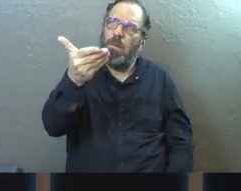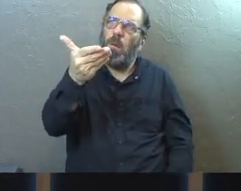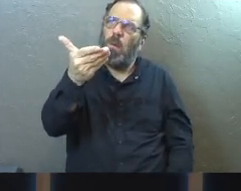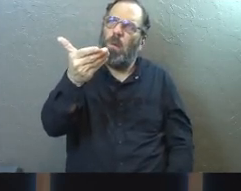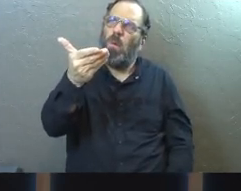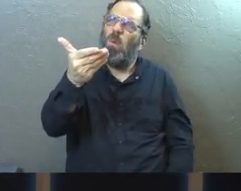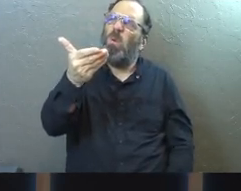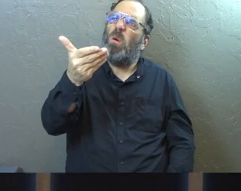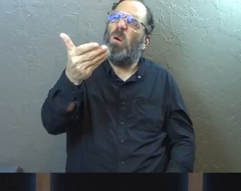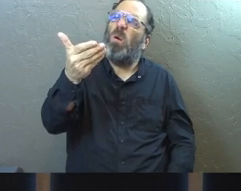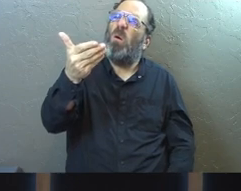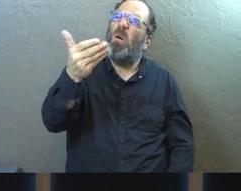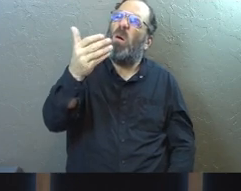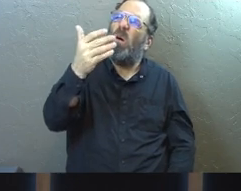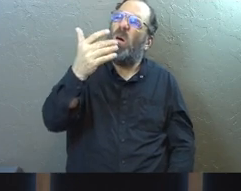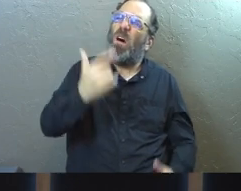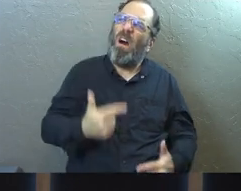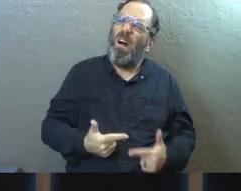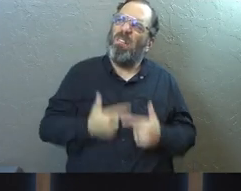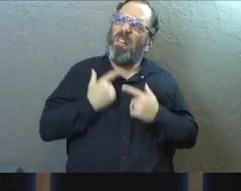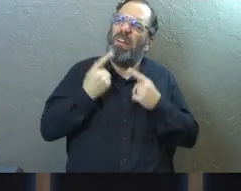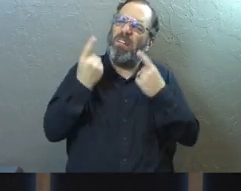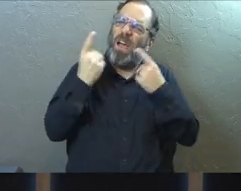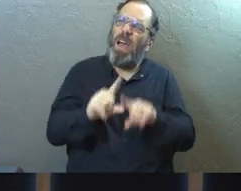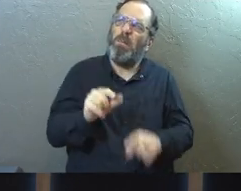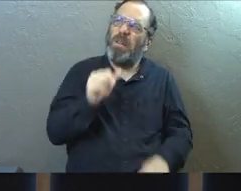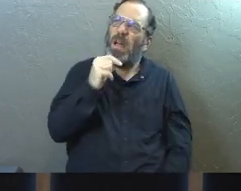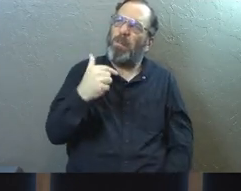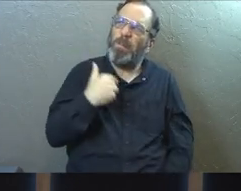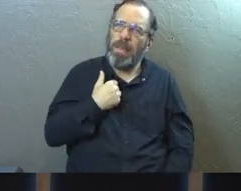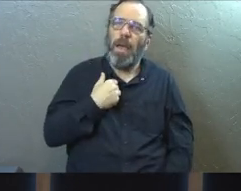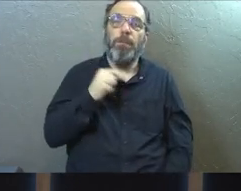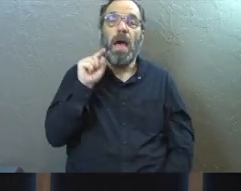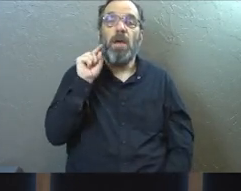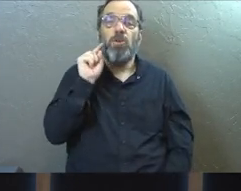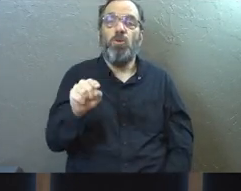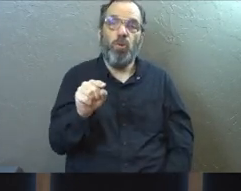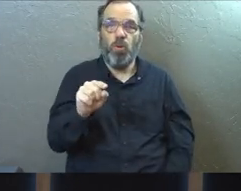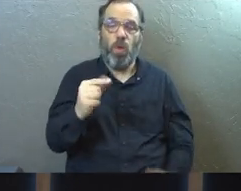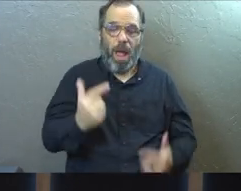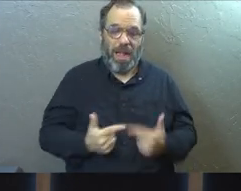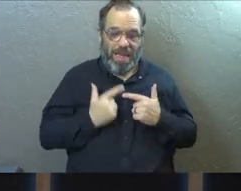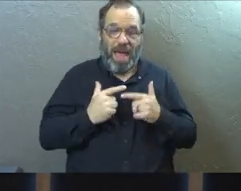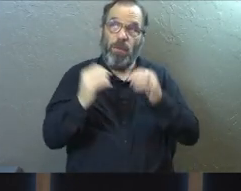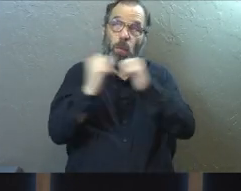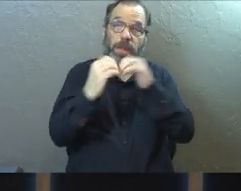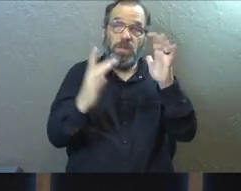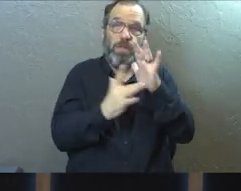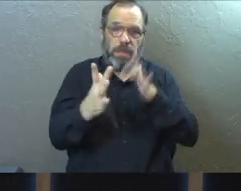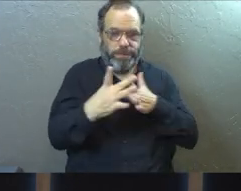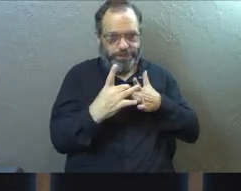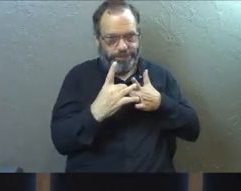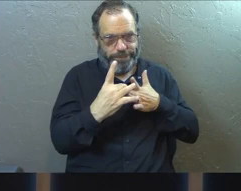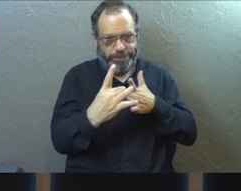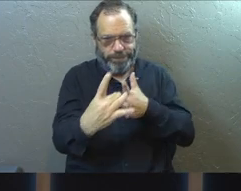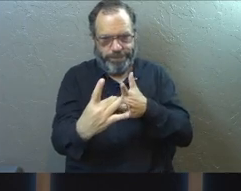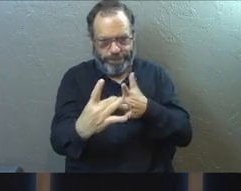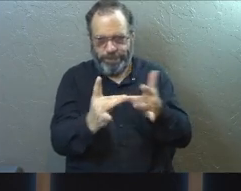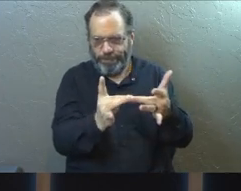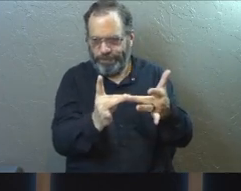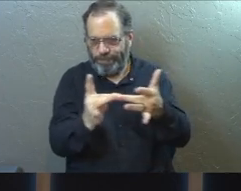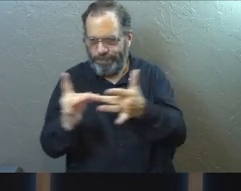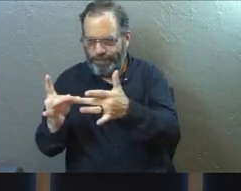beautiful gift that says, life doesn't have to just happen to you, but you can navigate life with Jesus. And you can